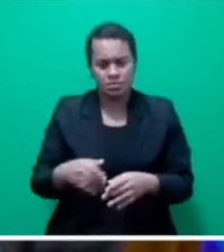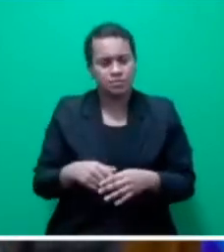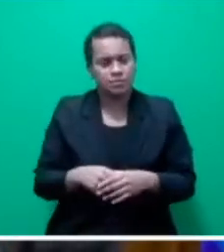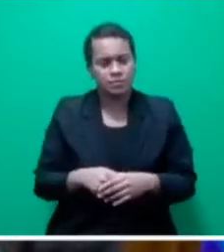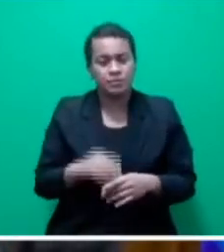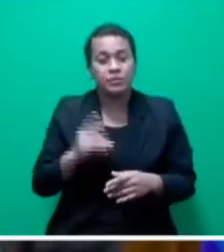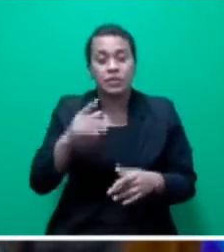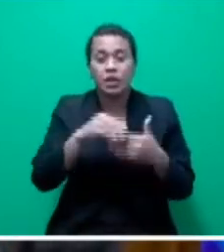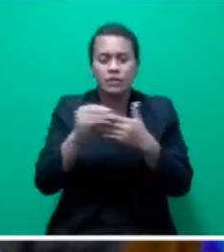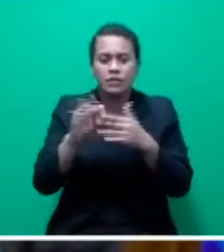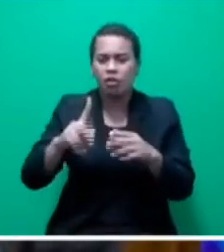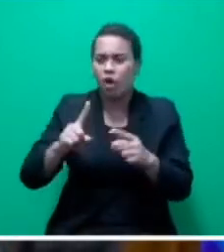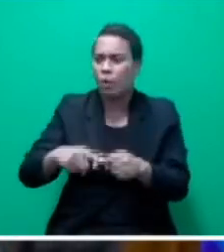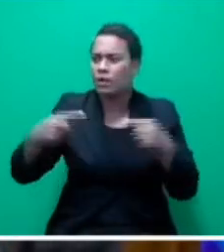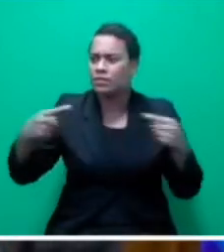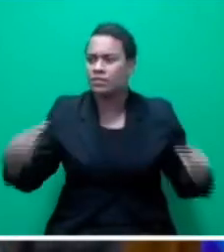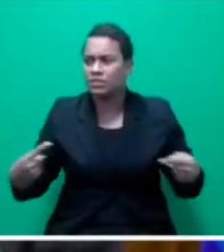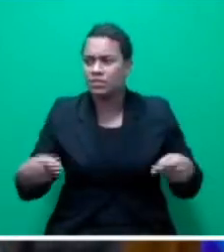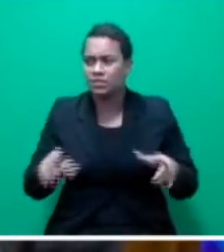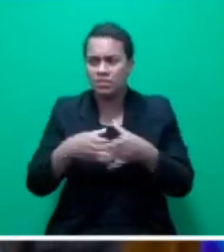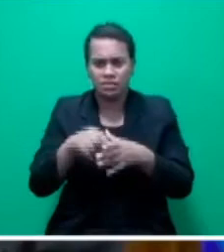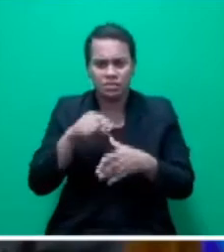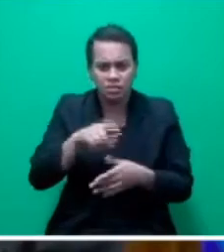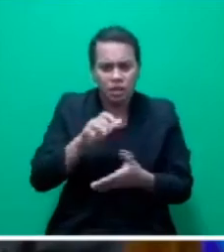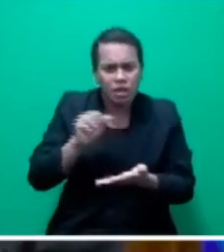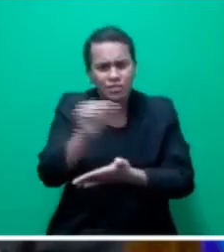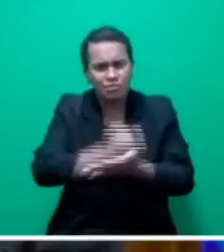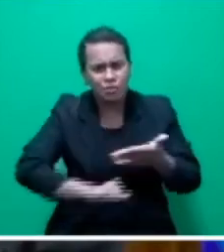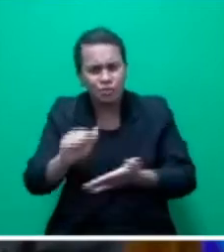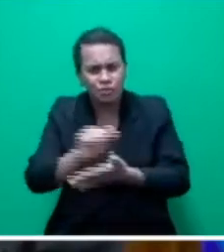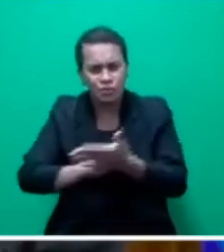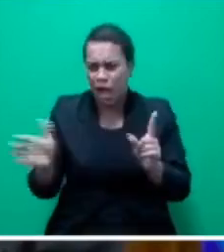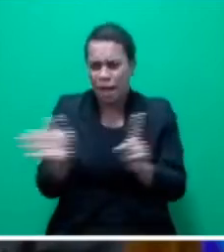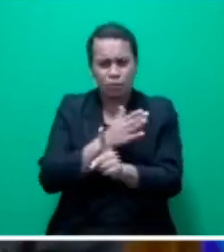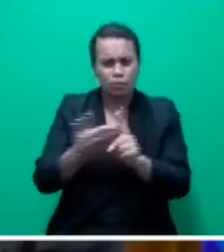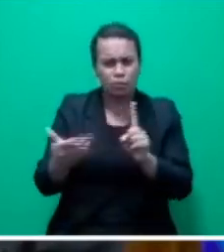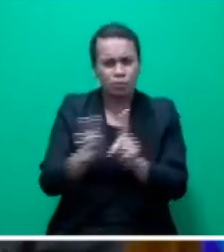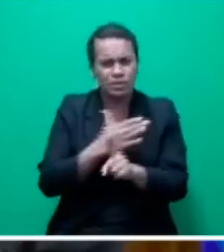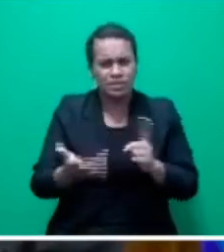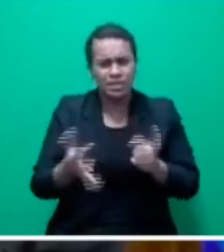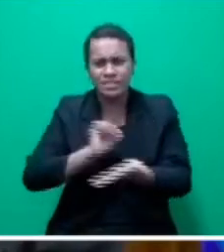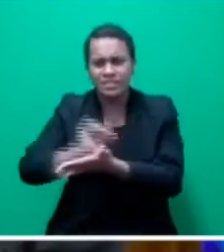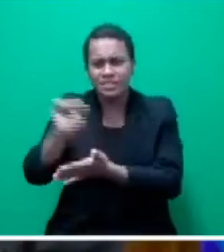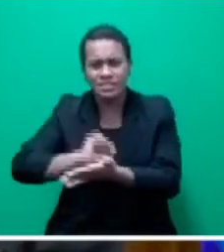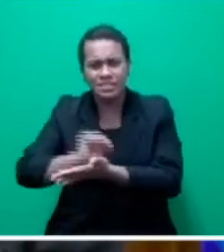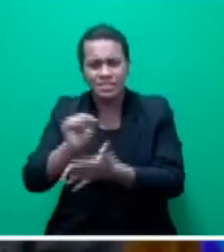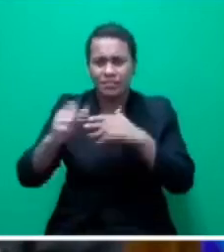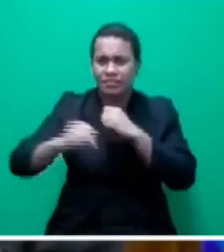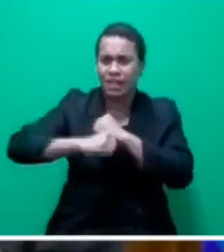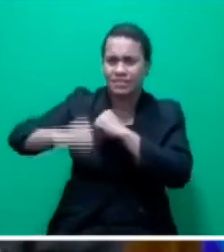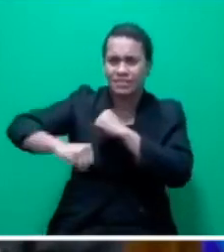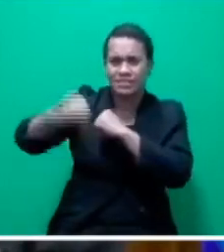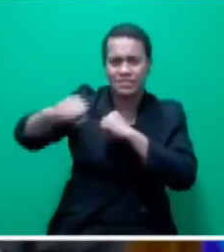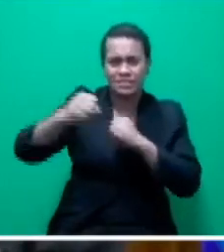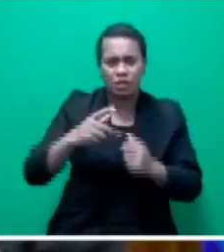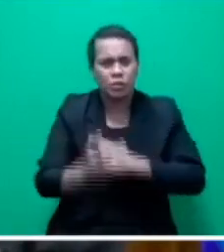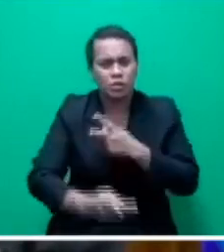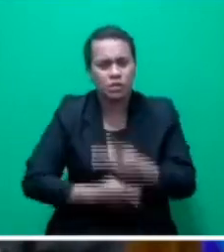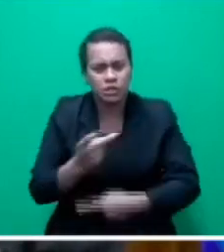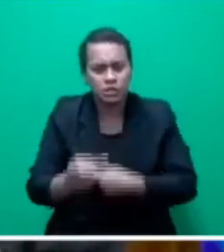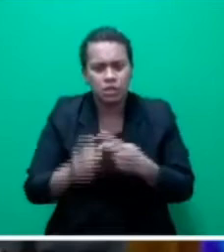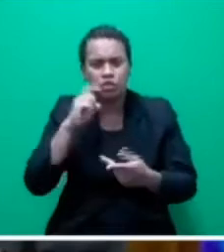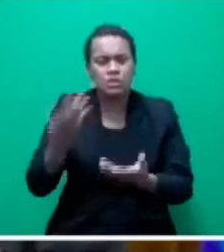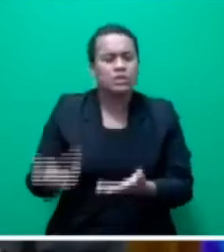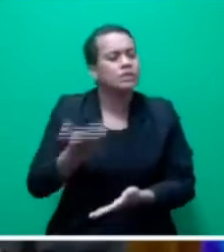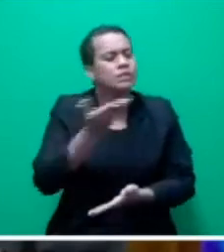the waiver of procurement regulations and abuse of tender process by the Honorable Attorney General, Minister of Economy, in awarding Corvus